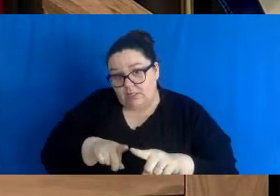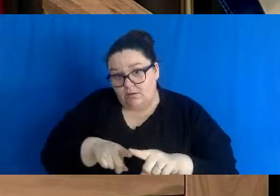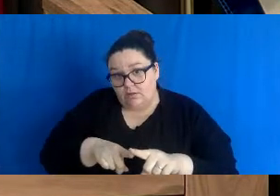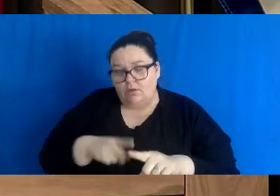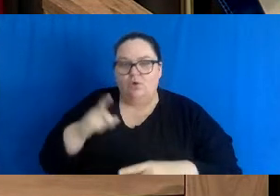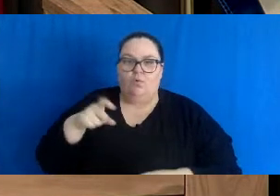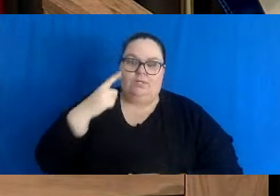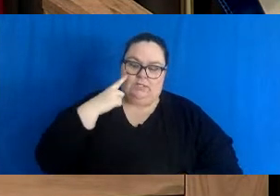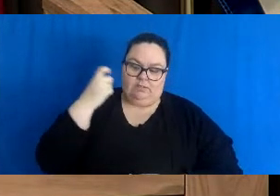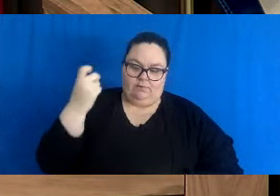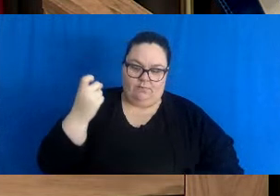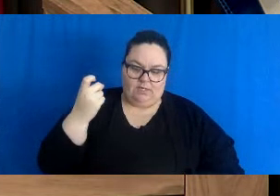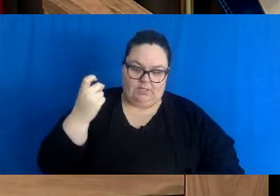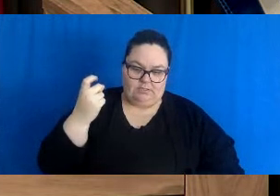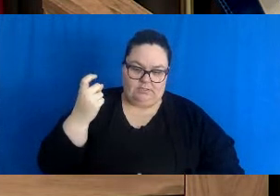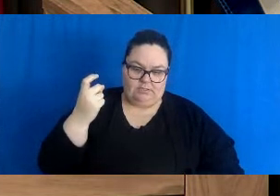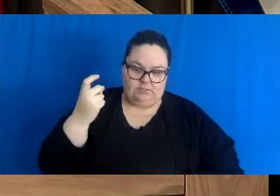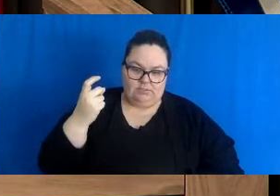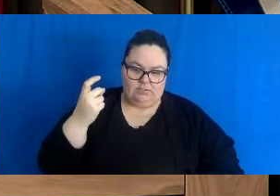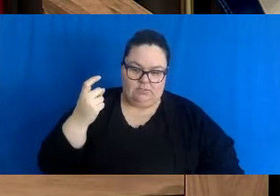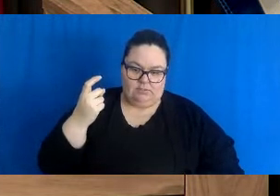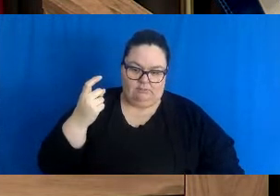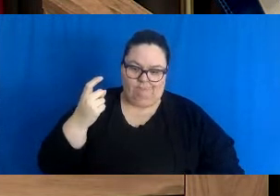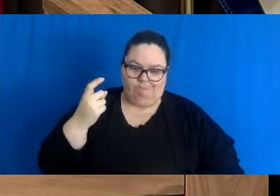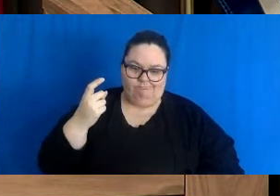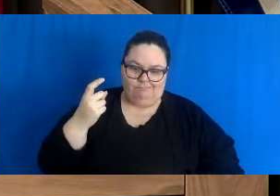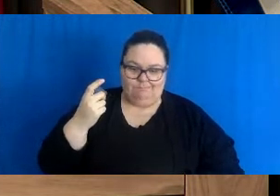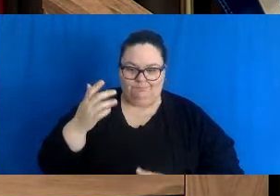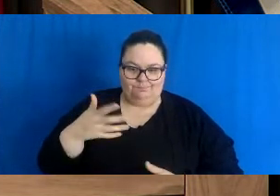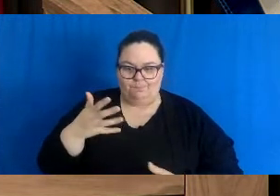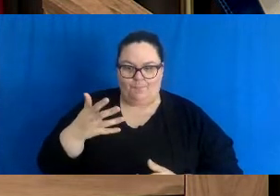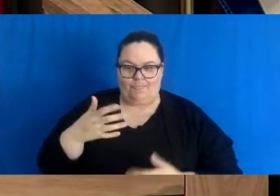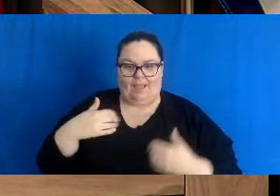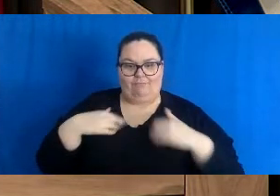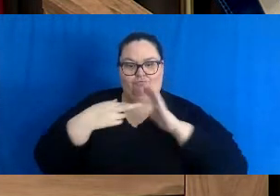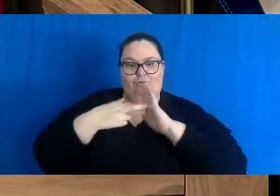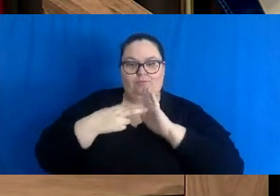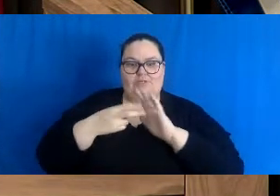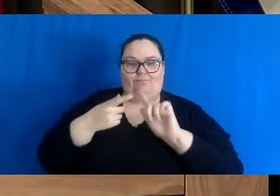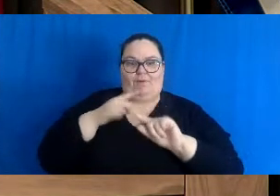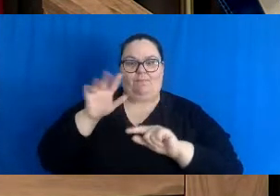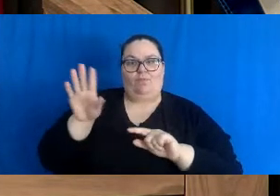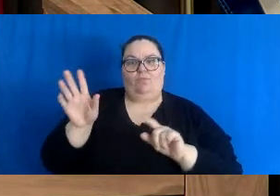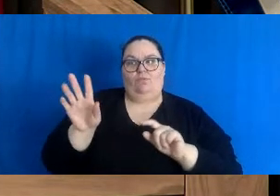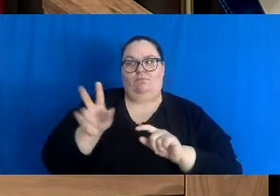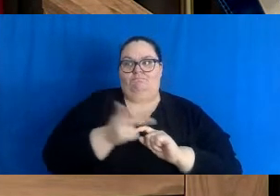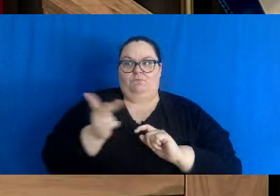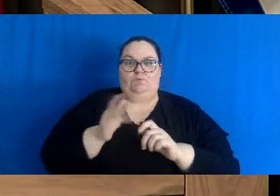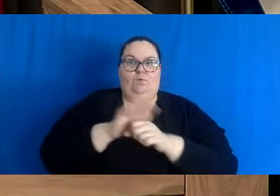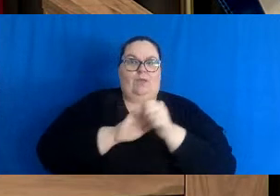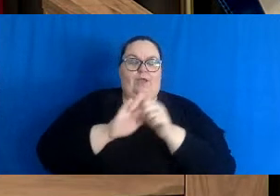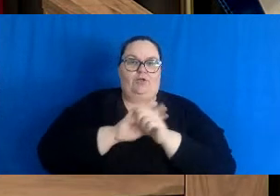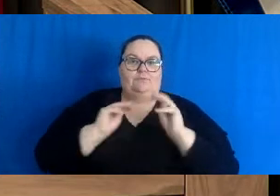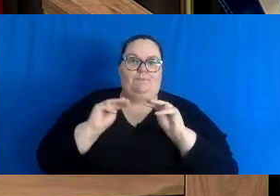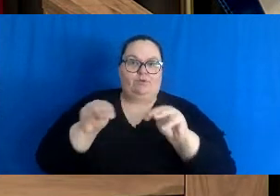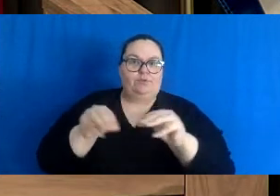a path forward here so that there is representation in those regions. But certainly, we did